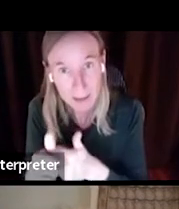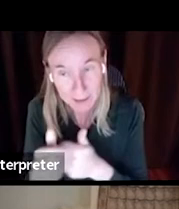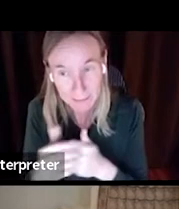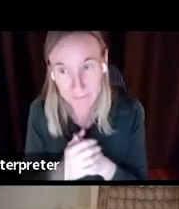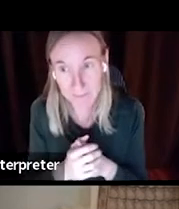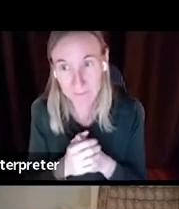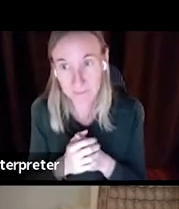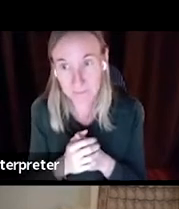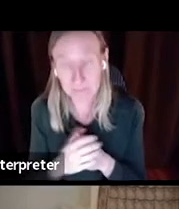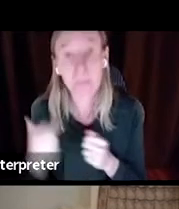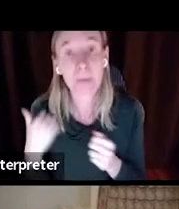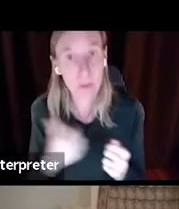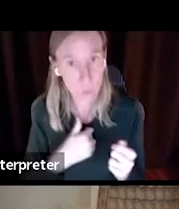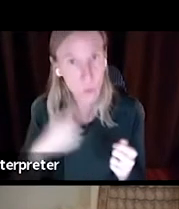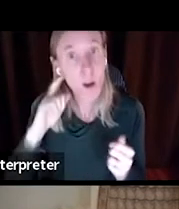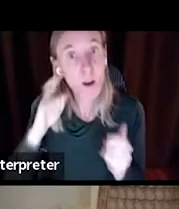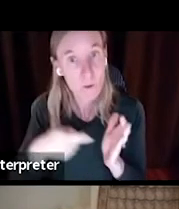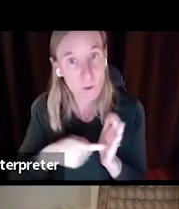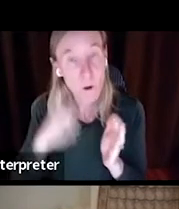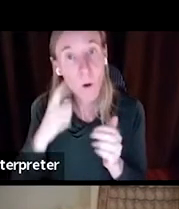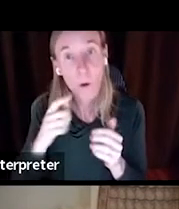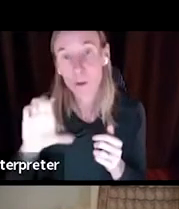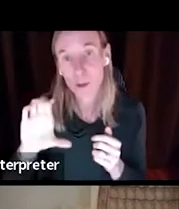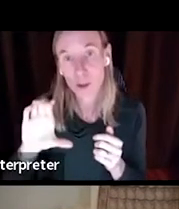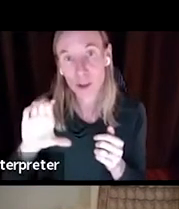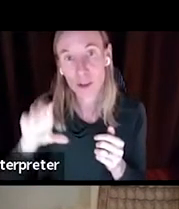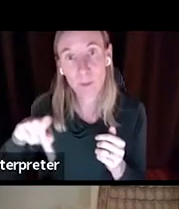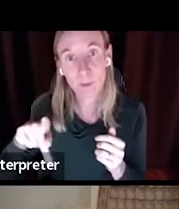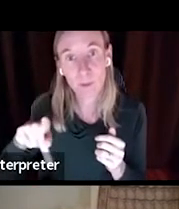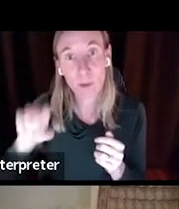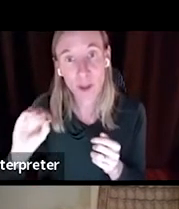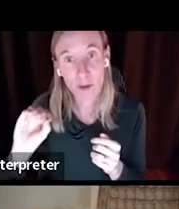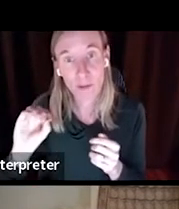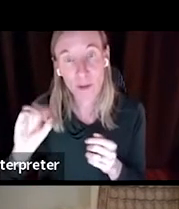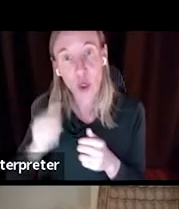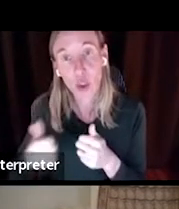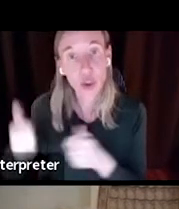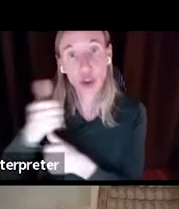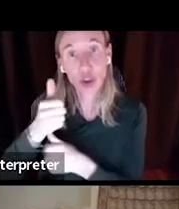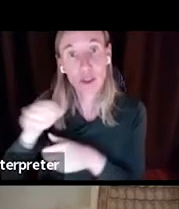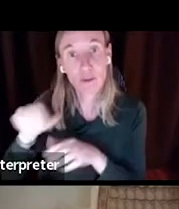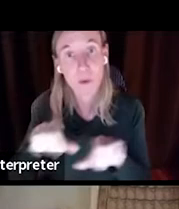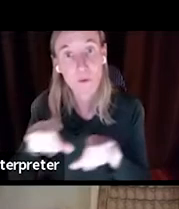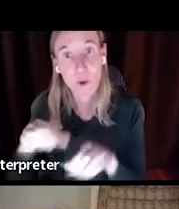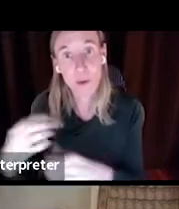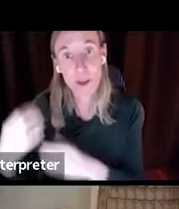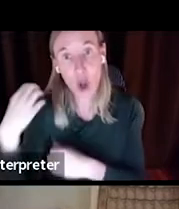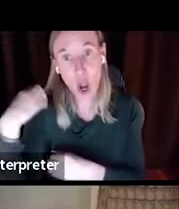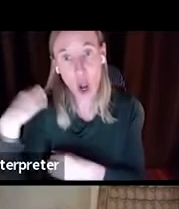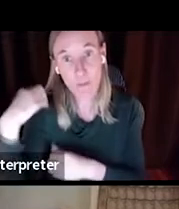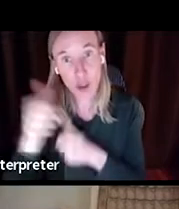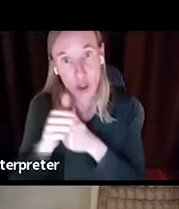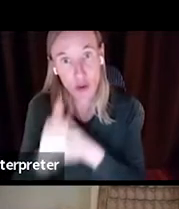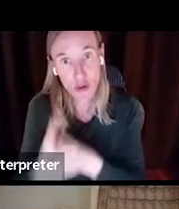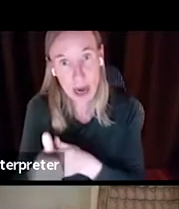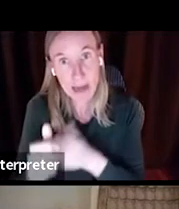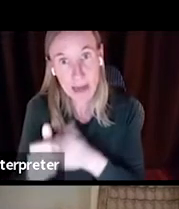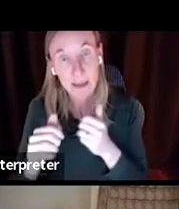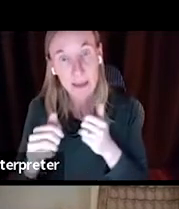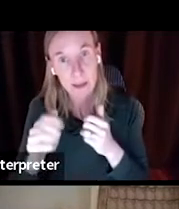We know that the chief performance officer is tasked with tracking compliance and reporting on it.